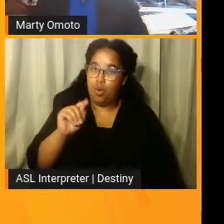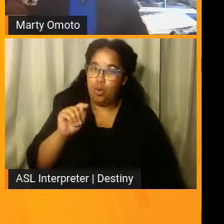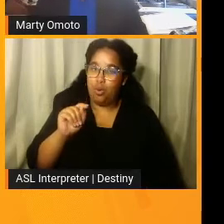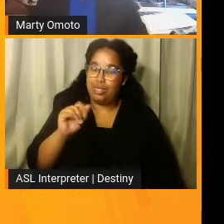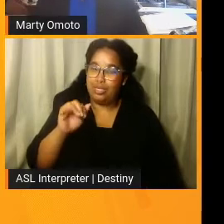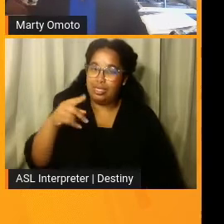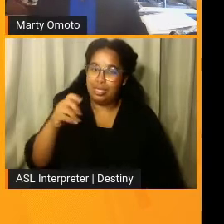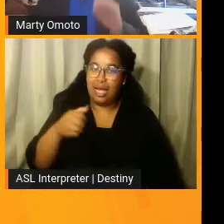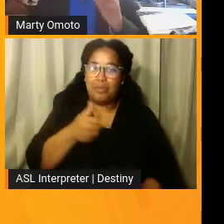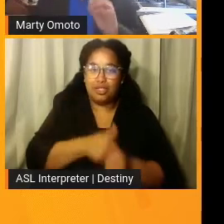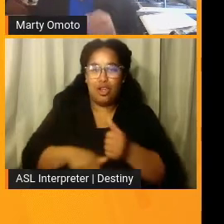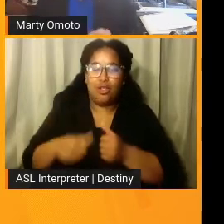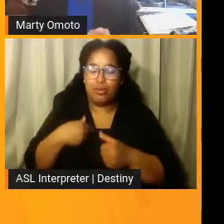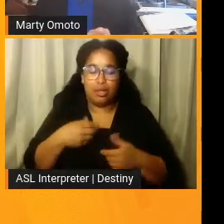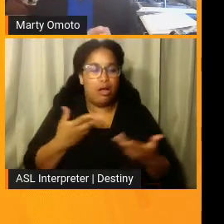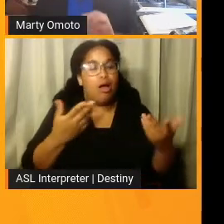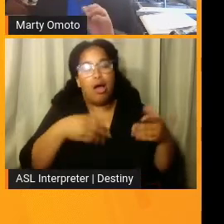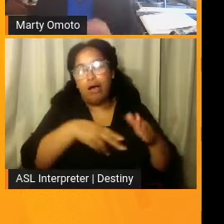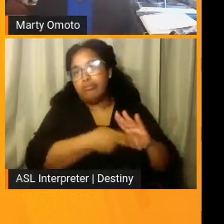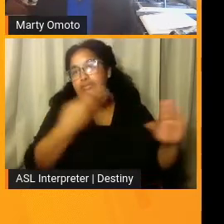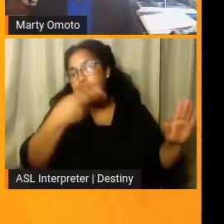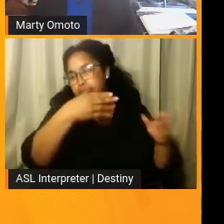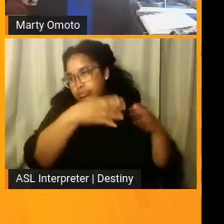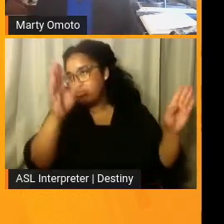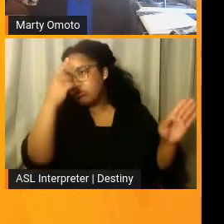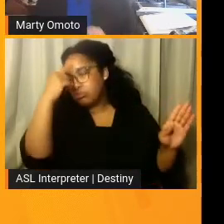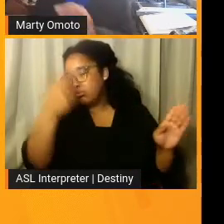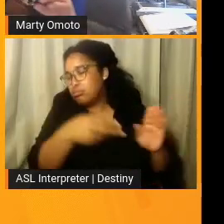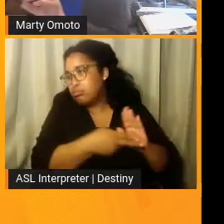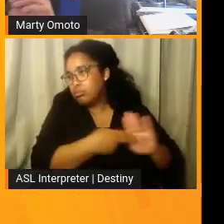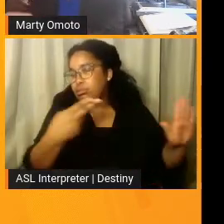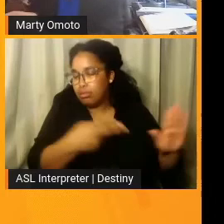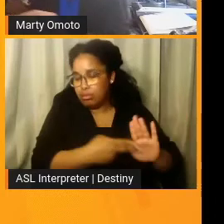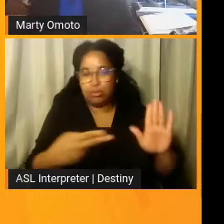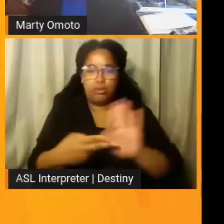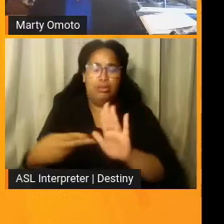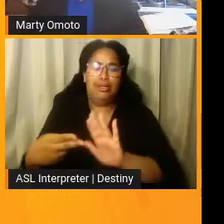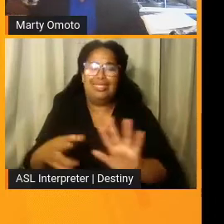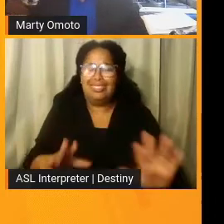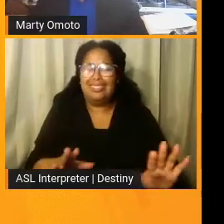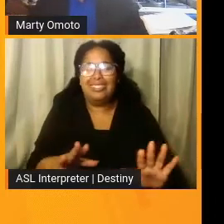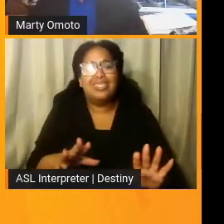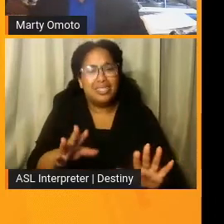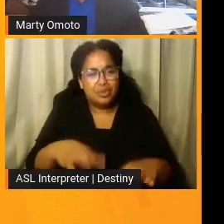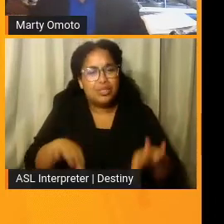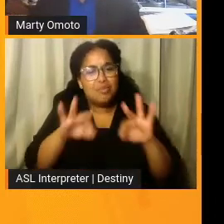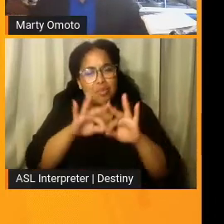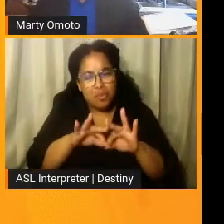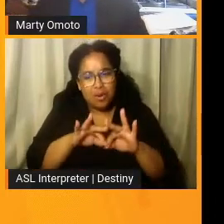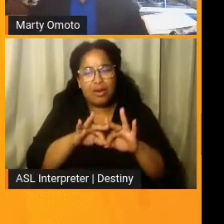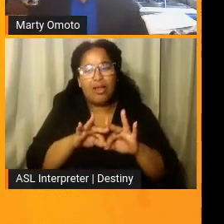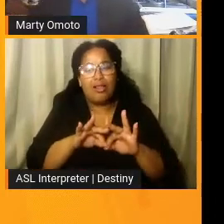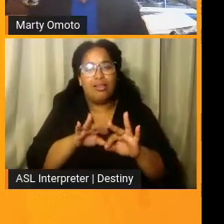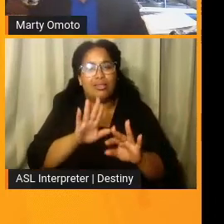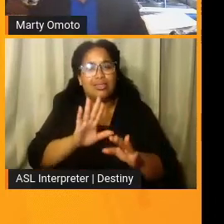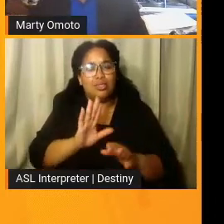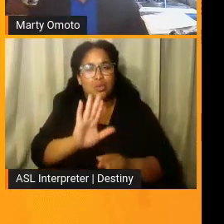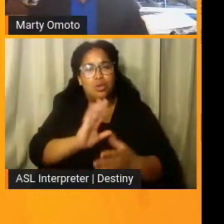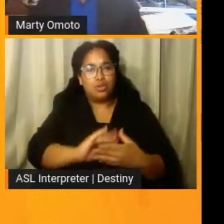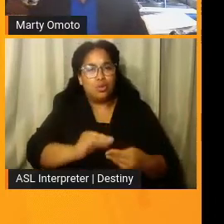Um, so we can connect policy making to the person. Next slide.